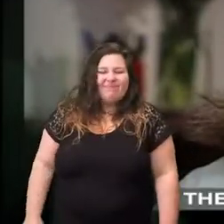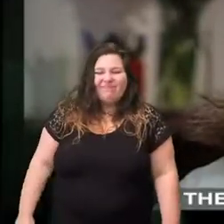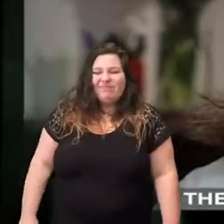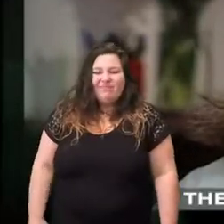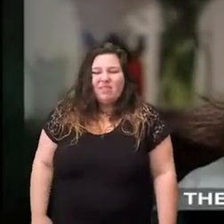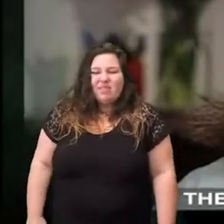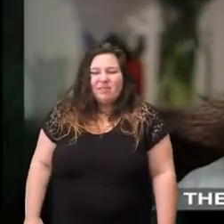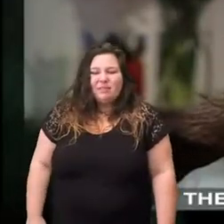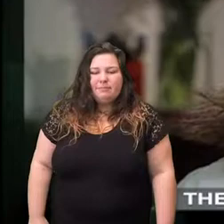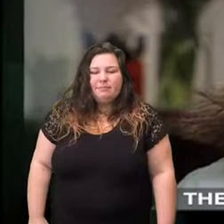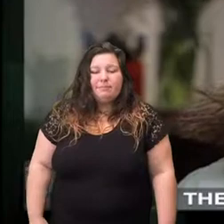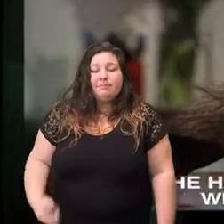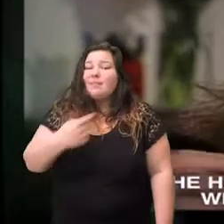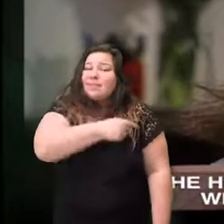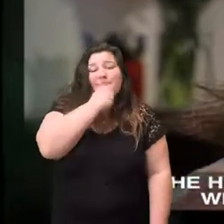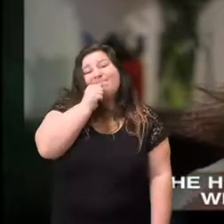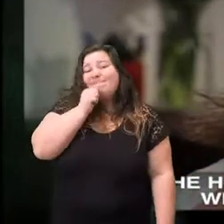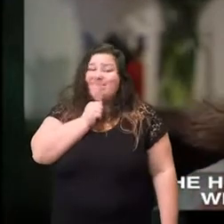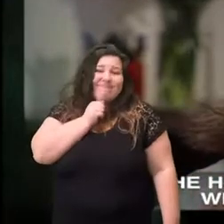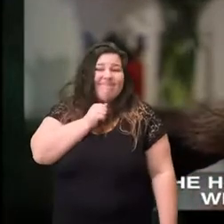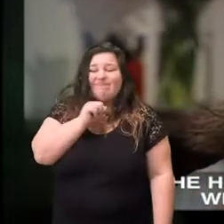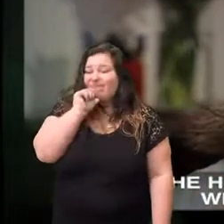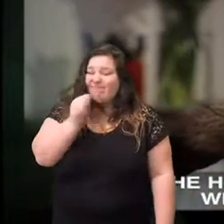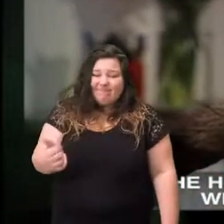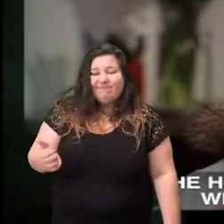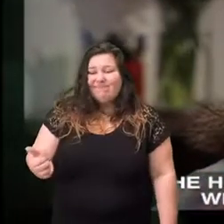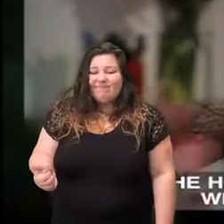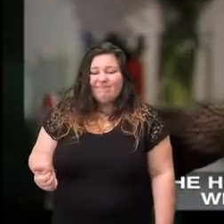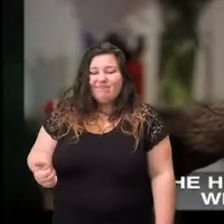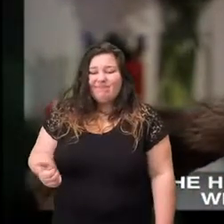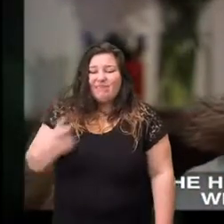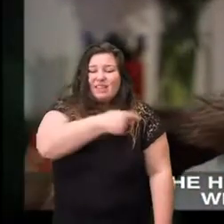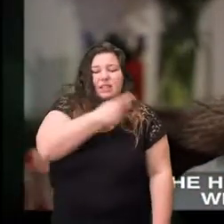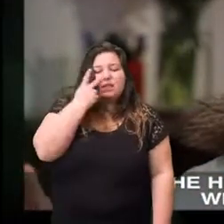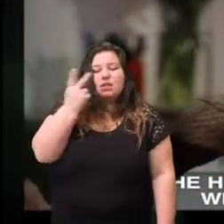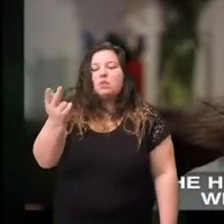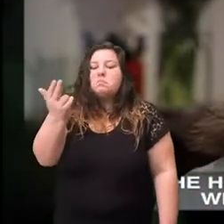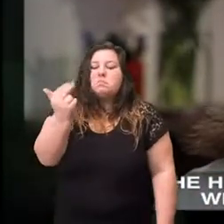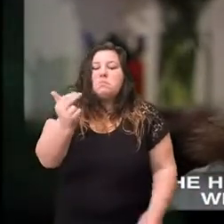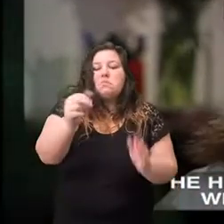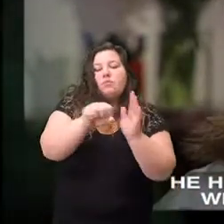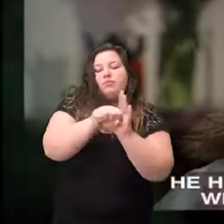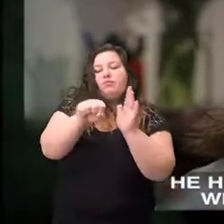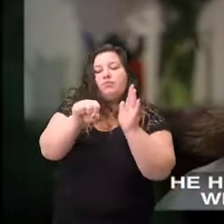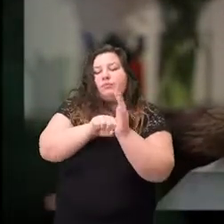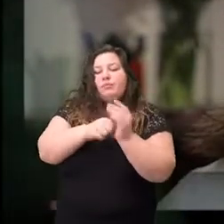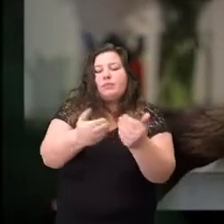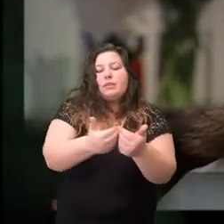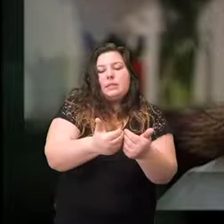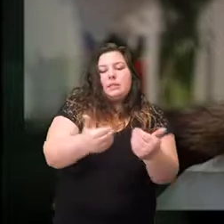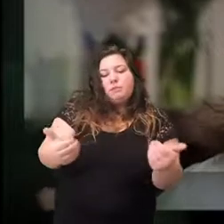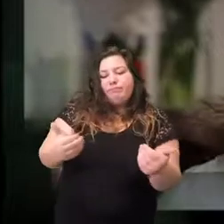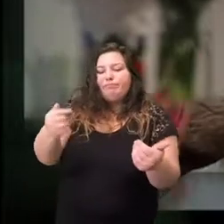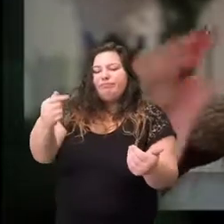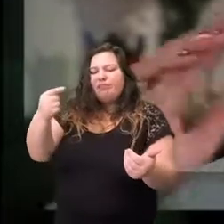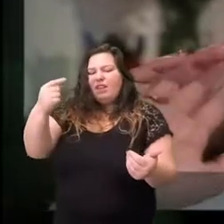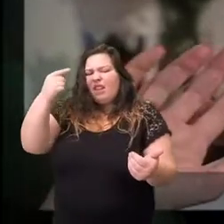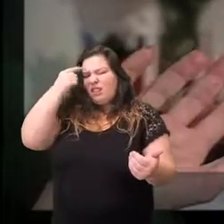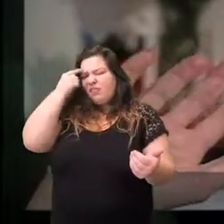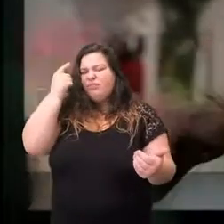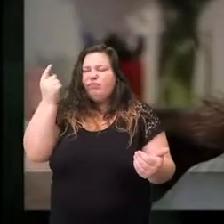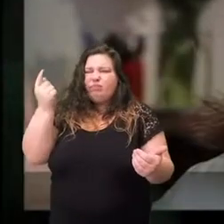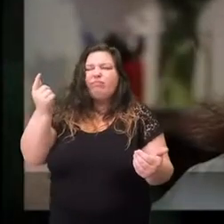America he wants it to be he has no patience whatsoever with this loose agreement he